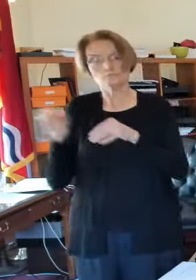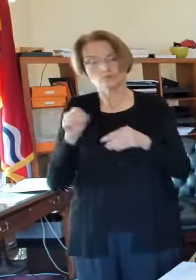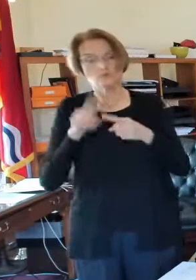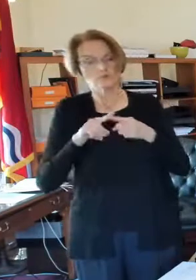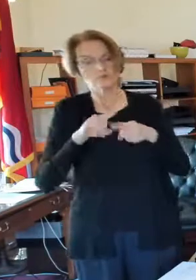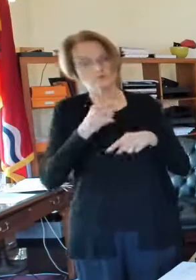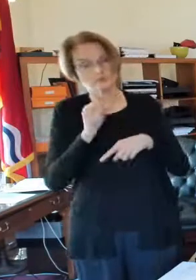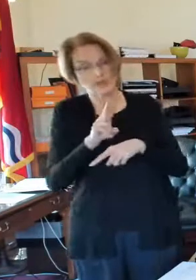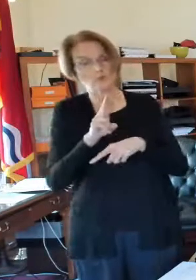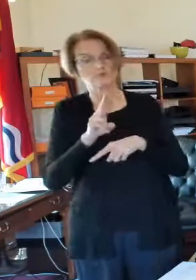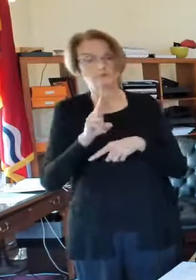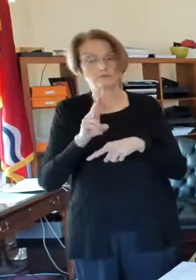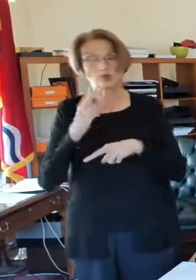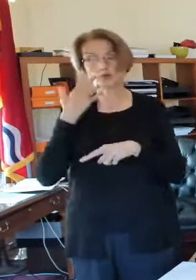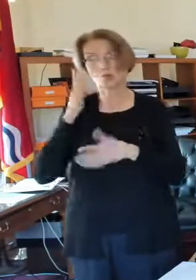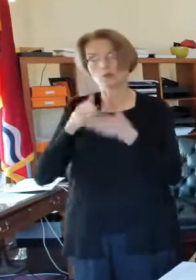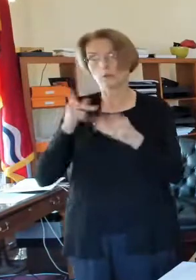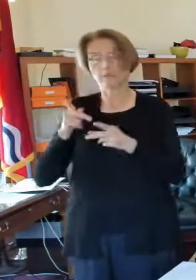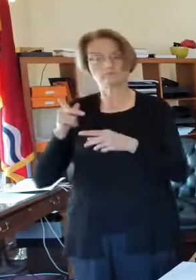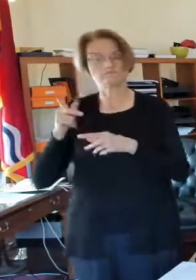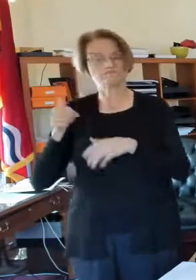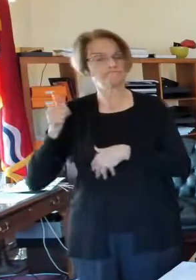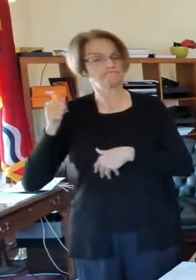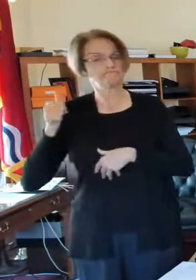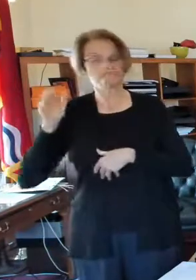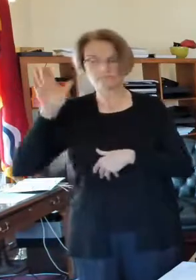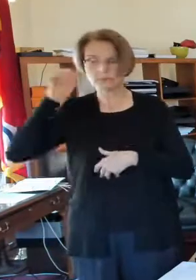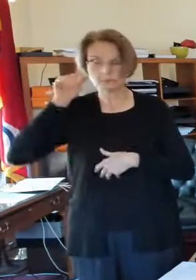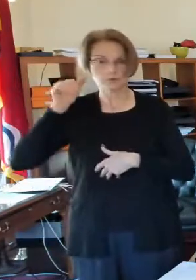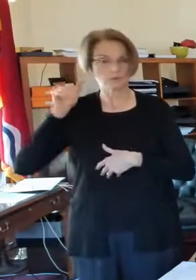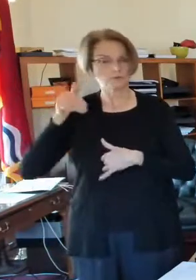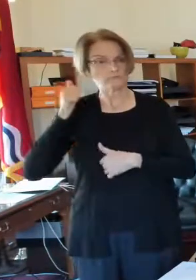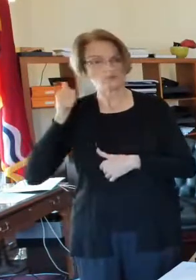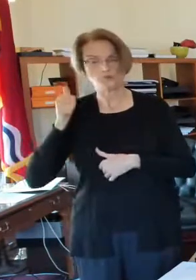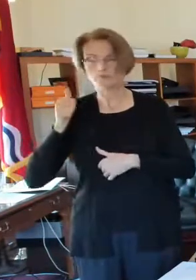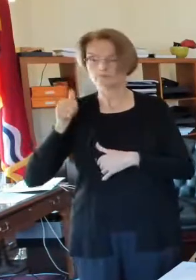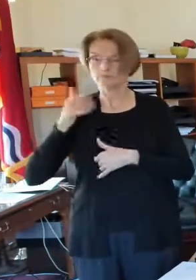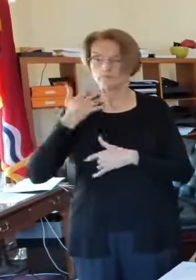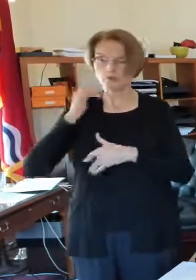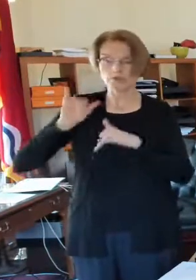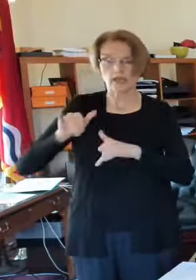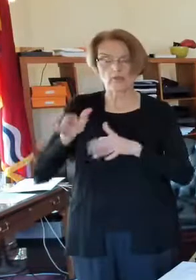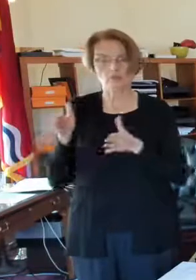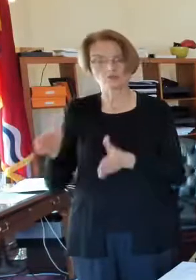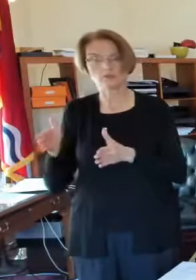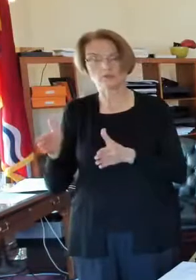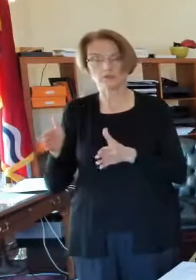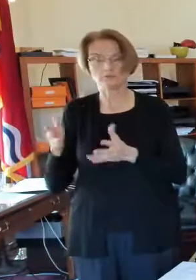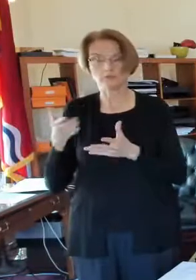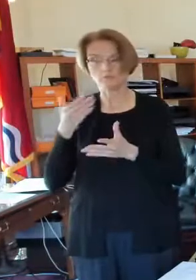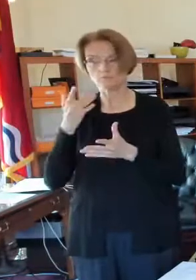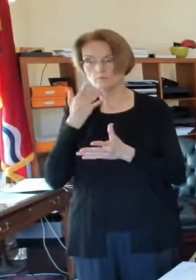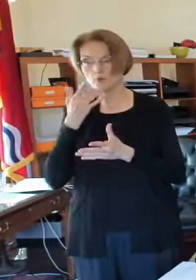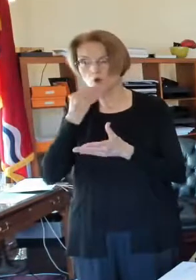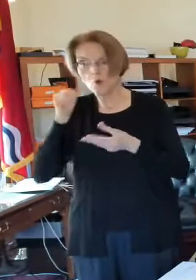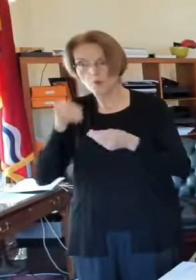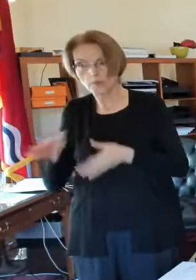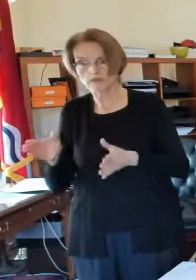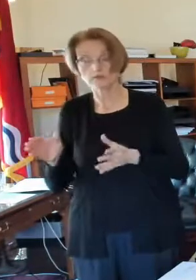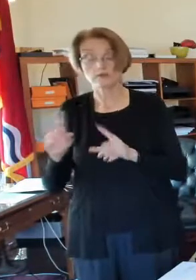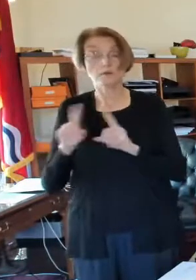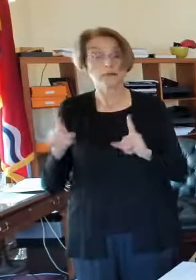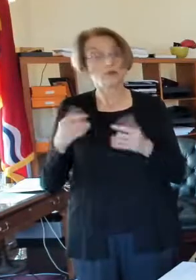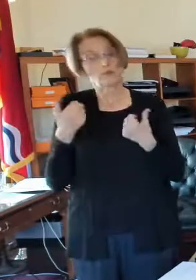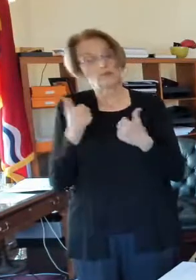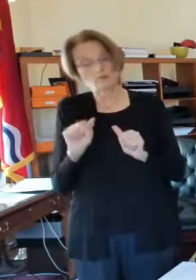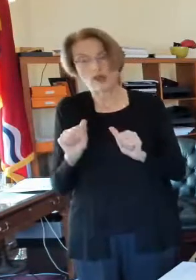it's getting colder and so we really will be trying to get those folks off the street. We have a